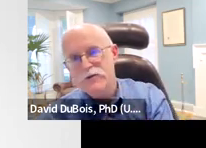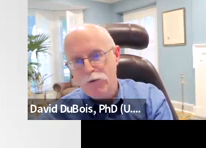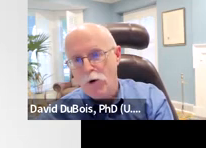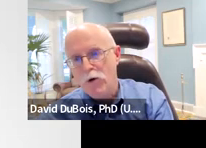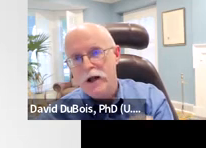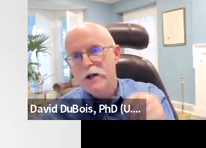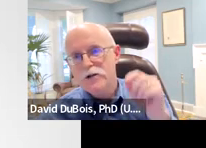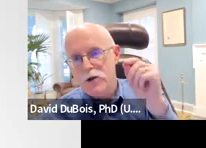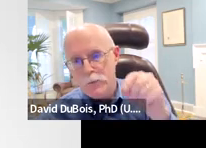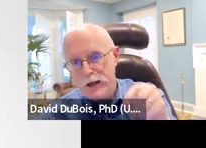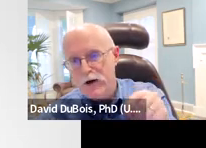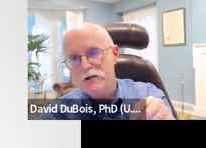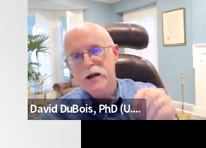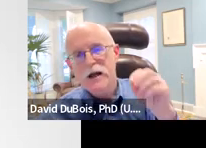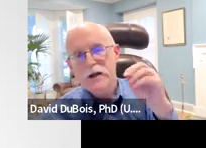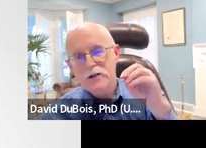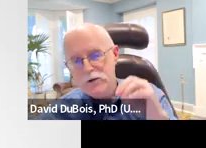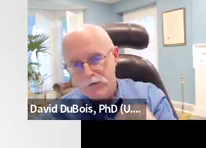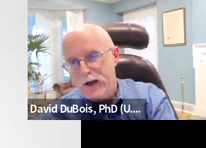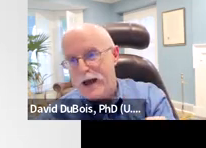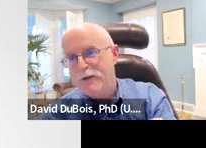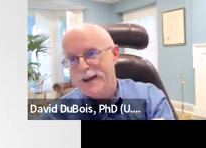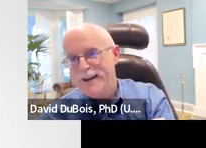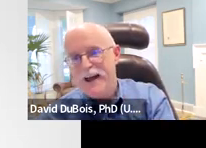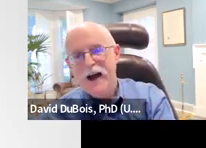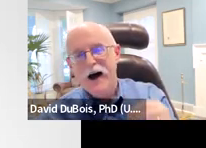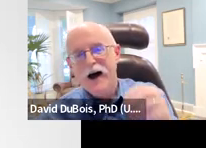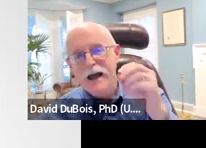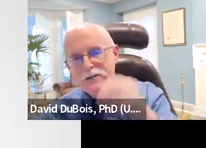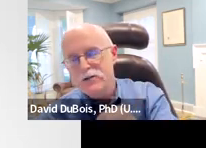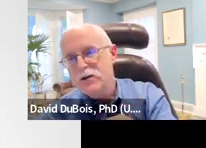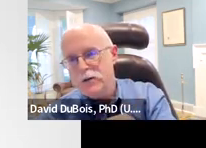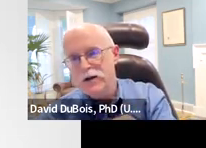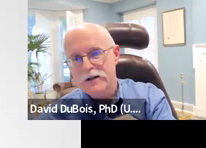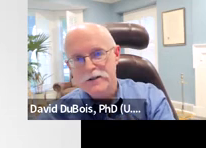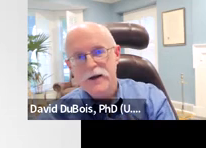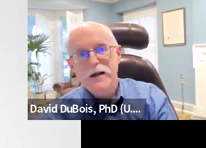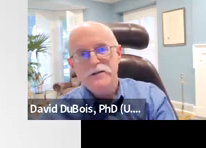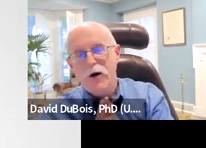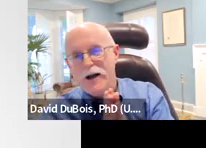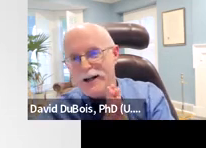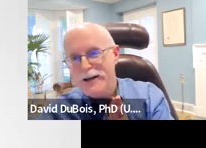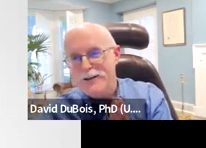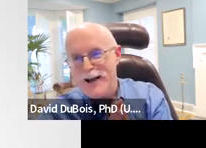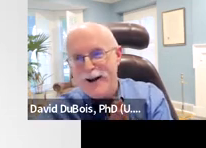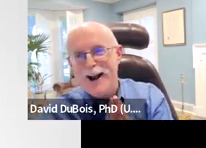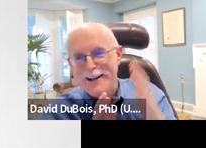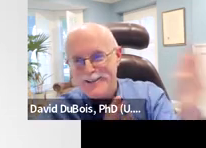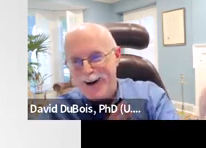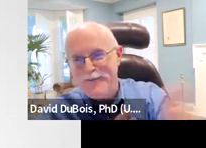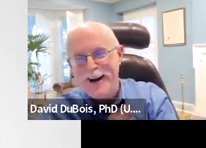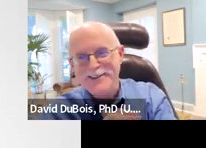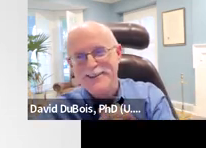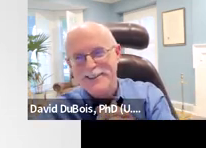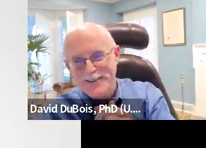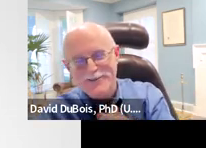benefits forward to their peers to their family uh and to communities so i'm going to give a shout out i